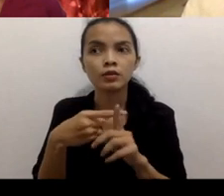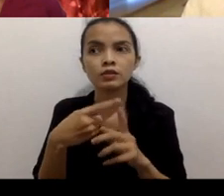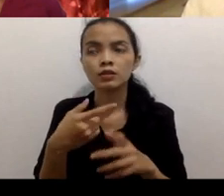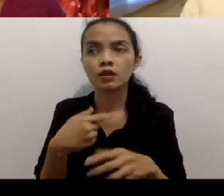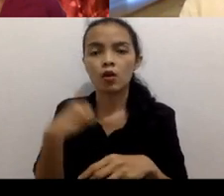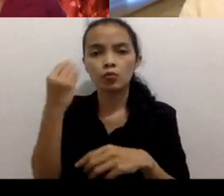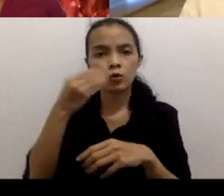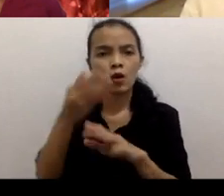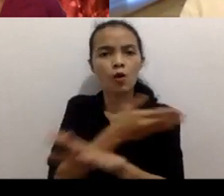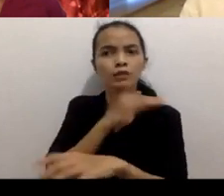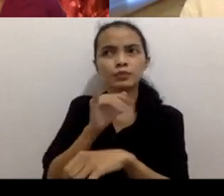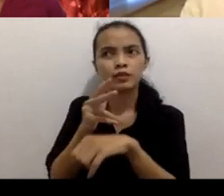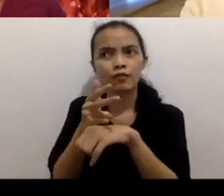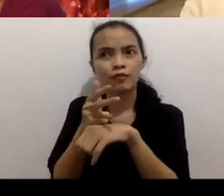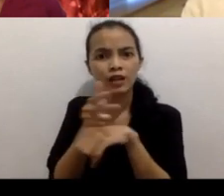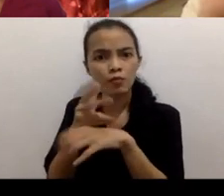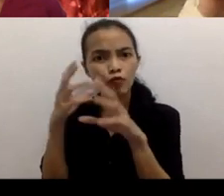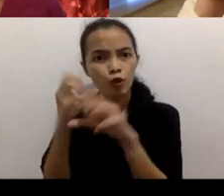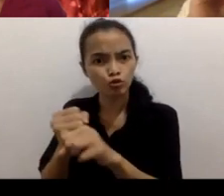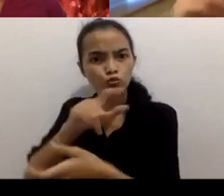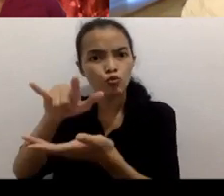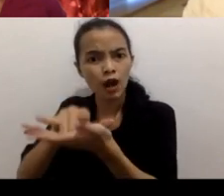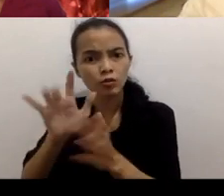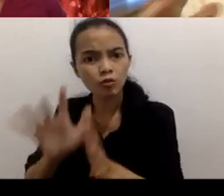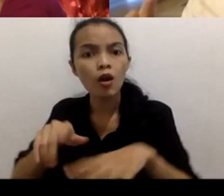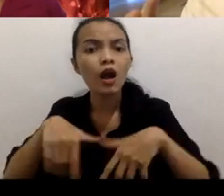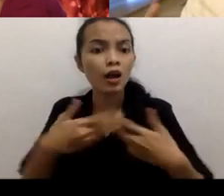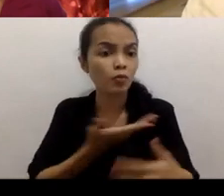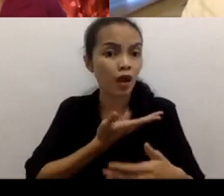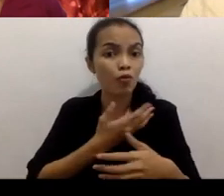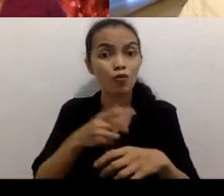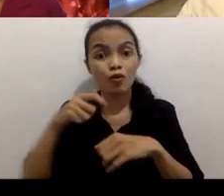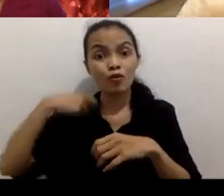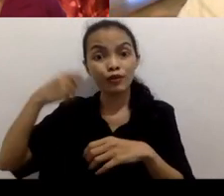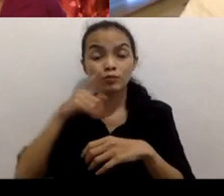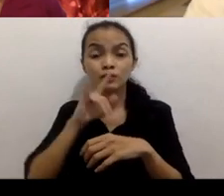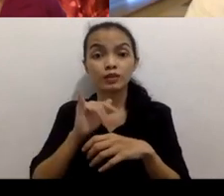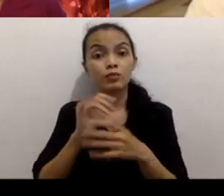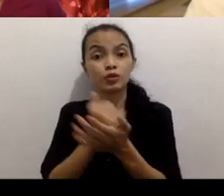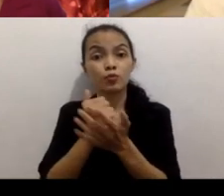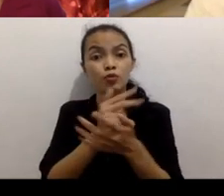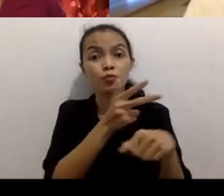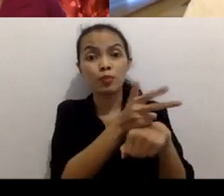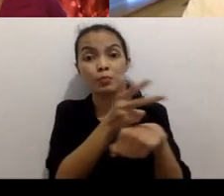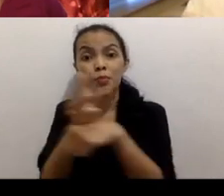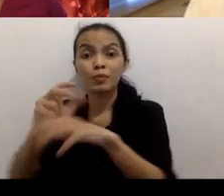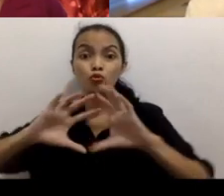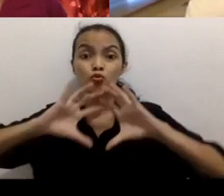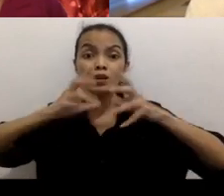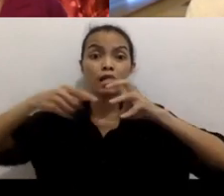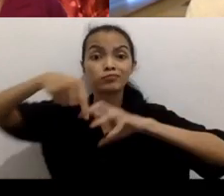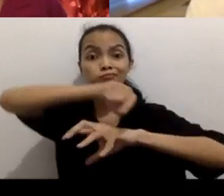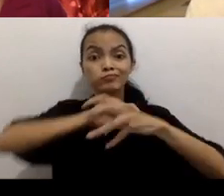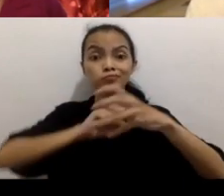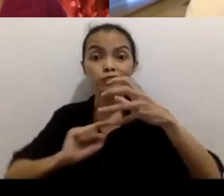are we making a film just locally about Wuhan or are we making a film more about this global outbreak so if we're making a